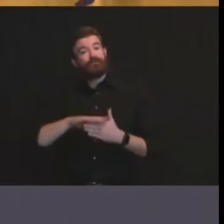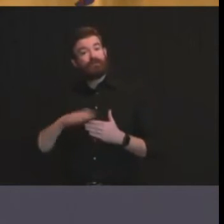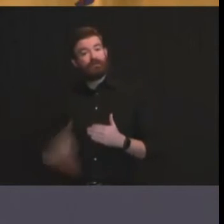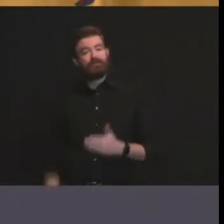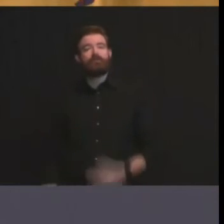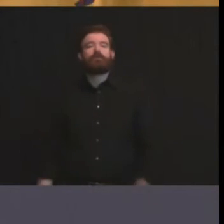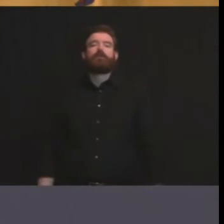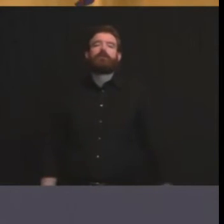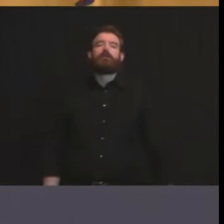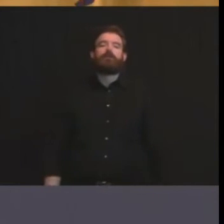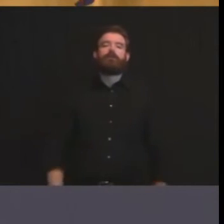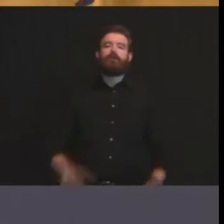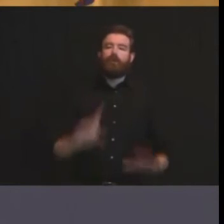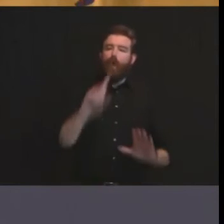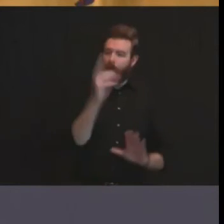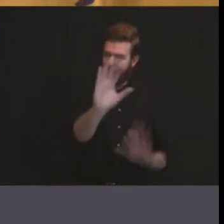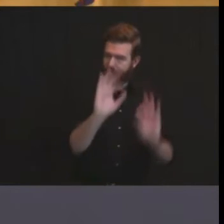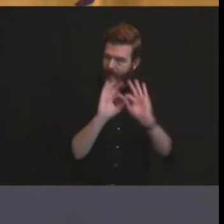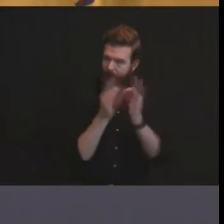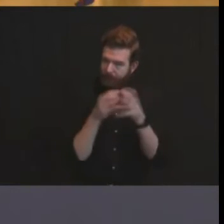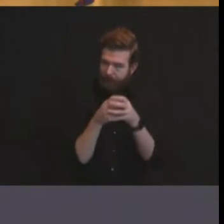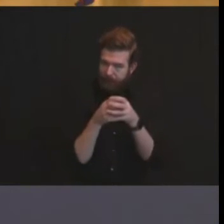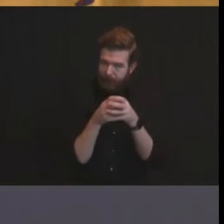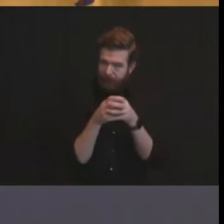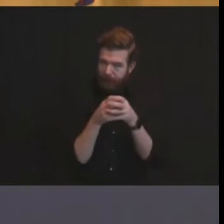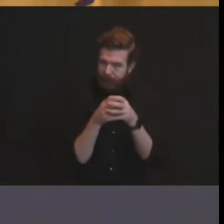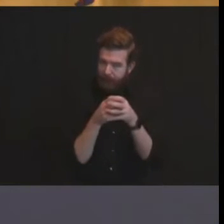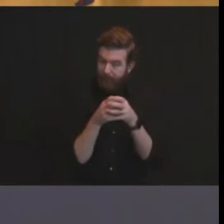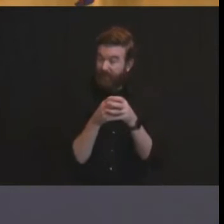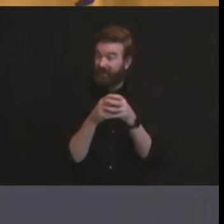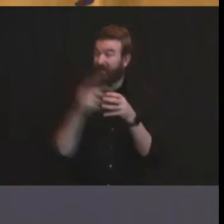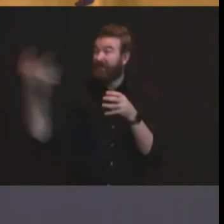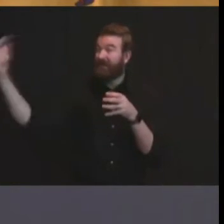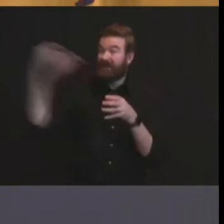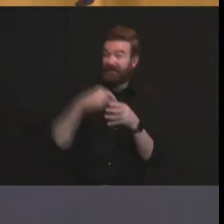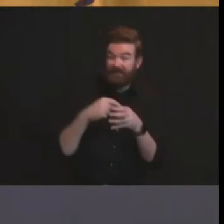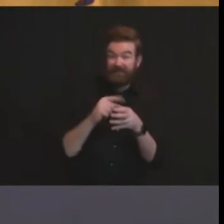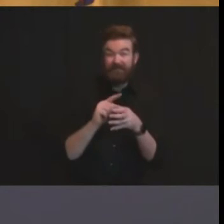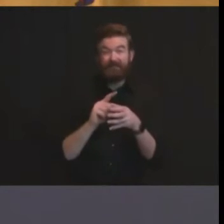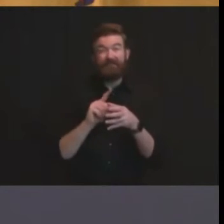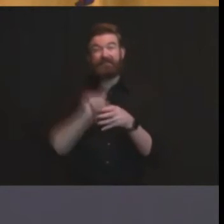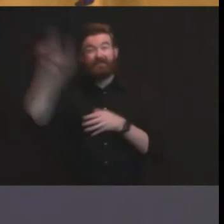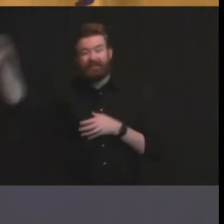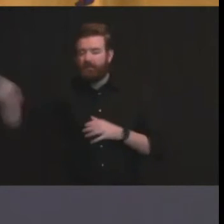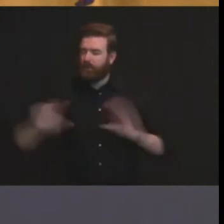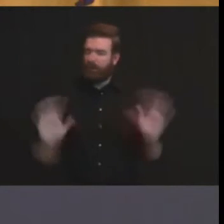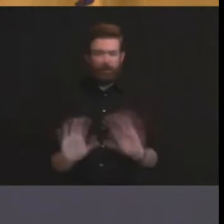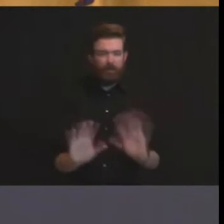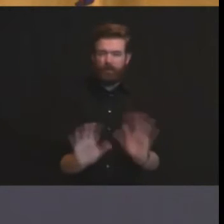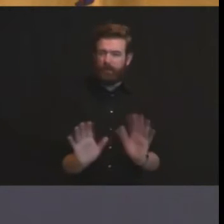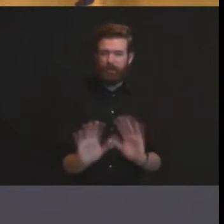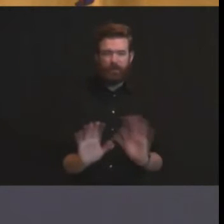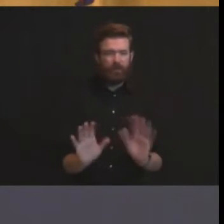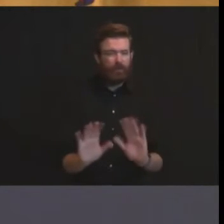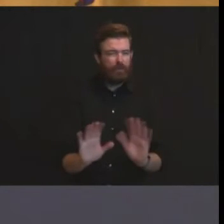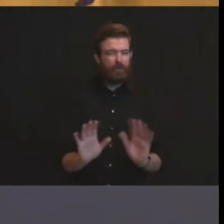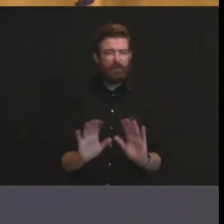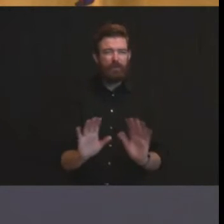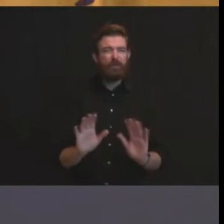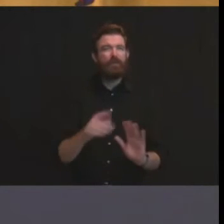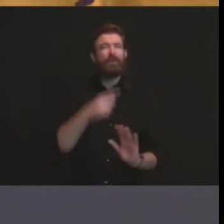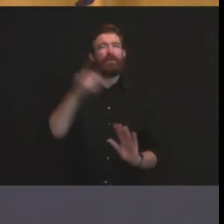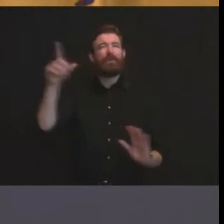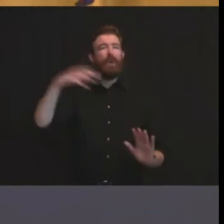family please do everything you can to protect multi-generational particularly older members of the family